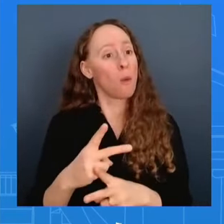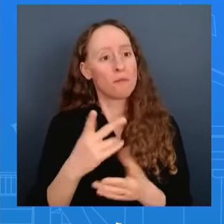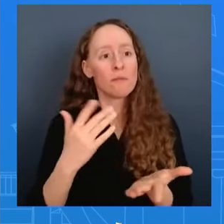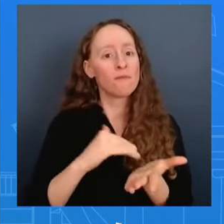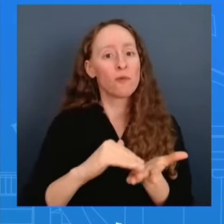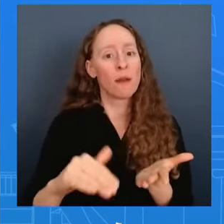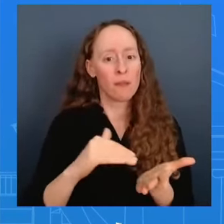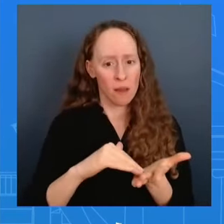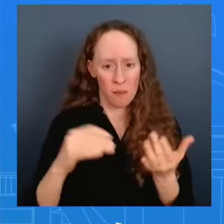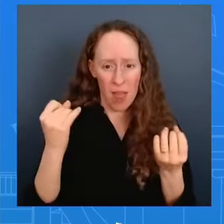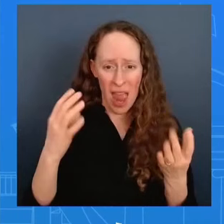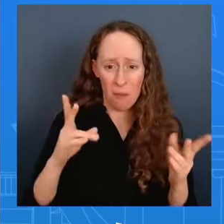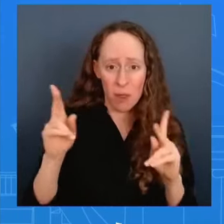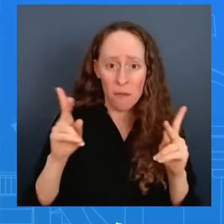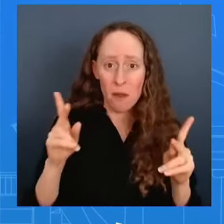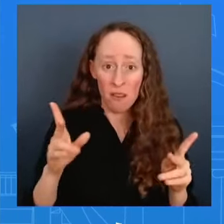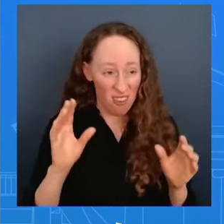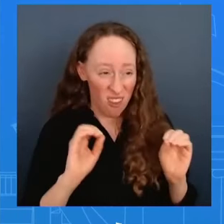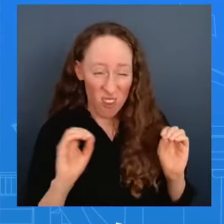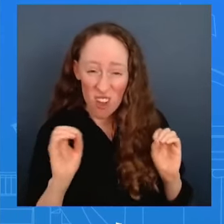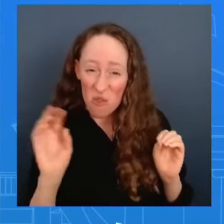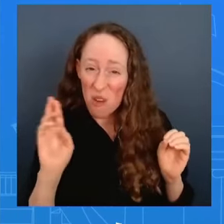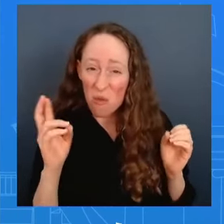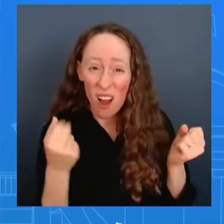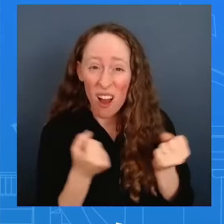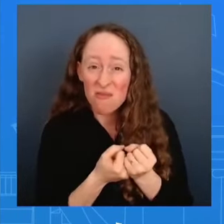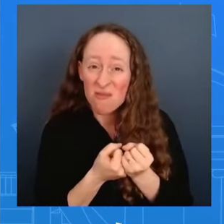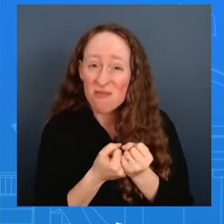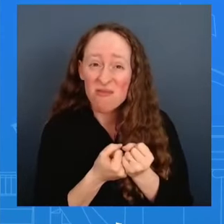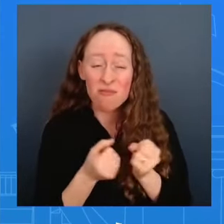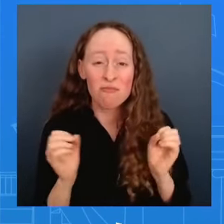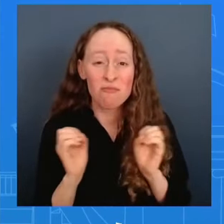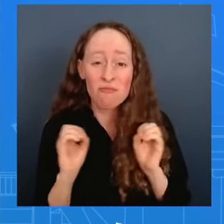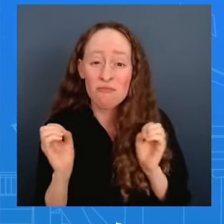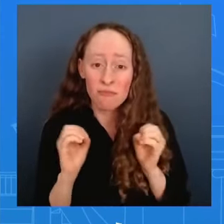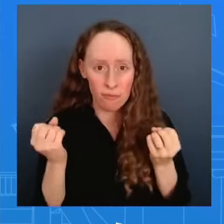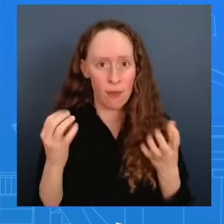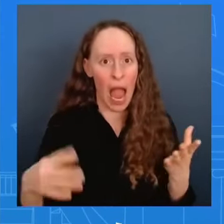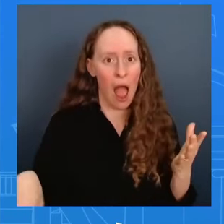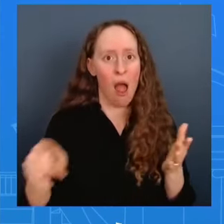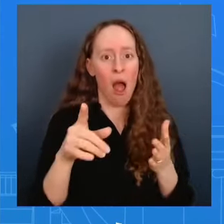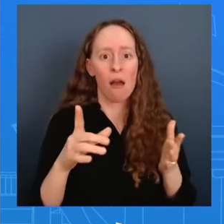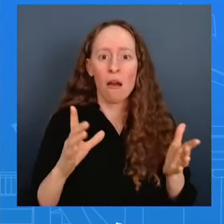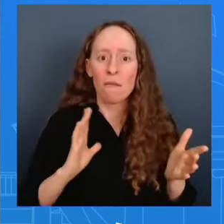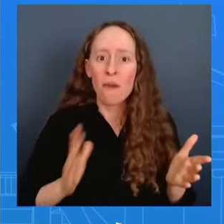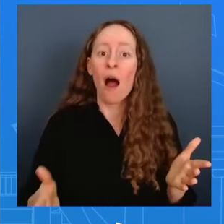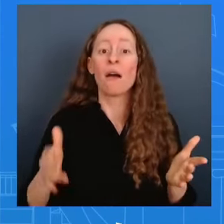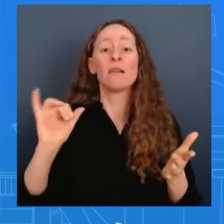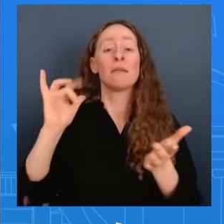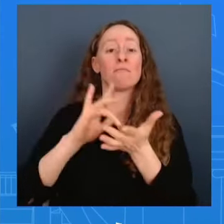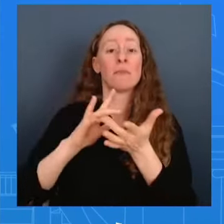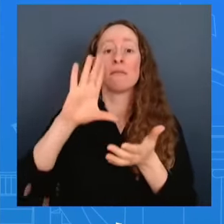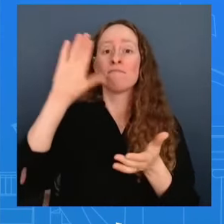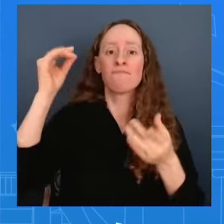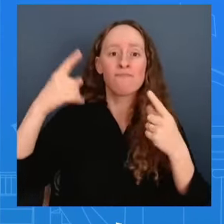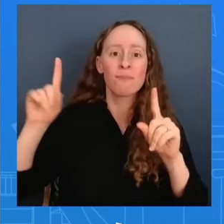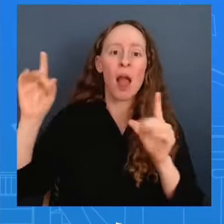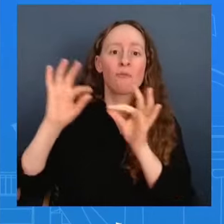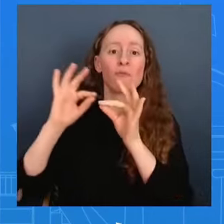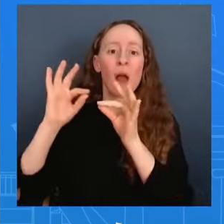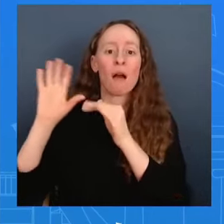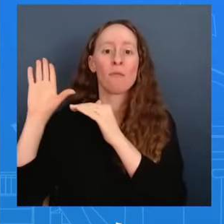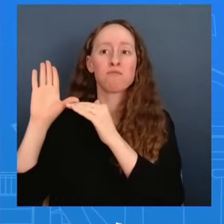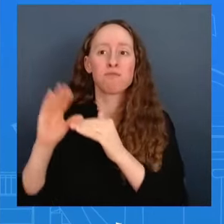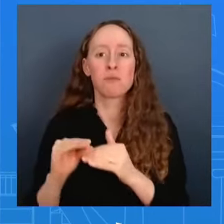with americans fighting big pharma that's popular with americans right making sure that we lower costs on health care that's popular with americans